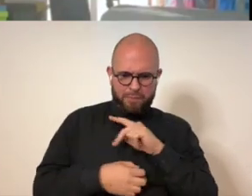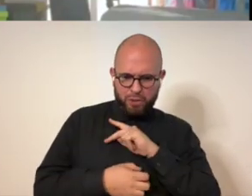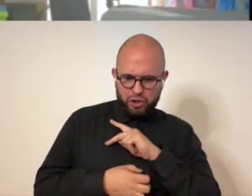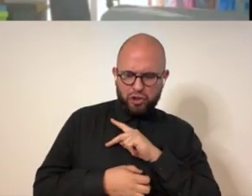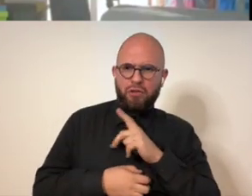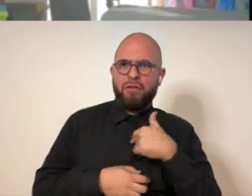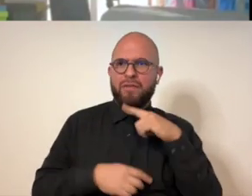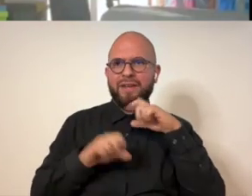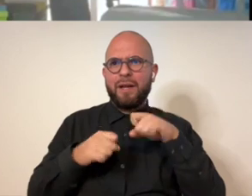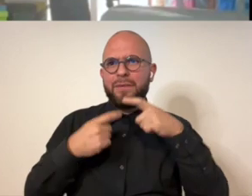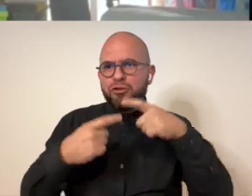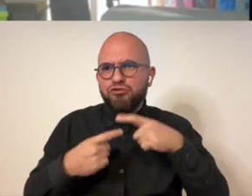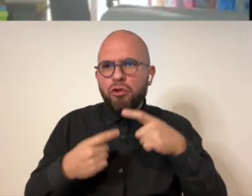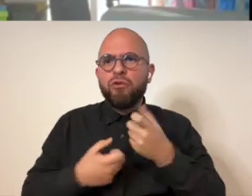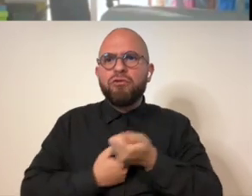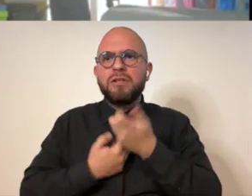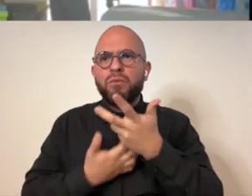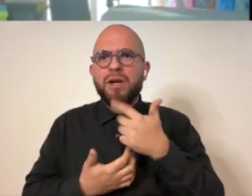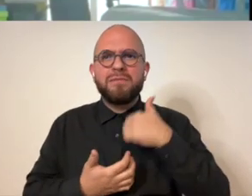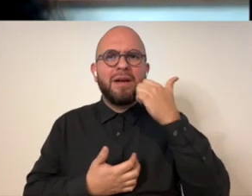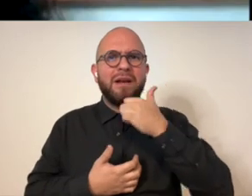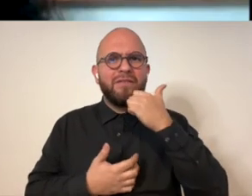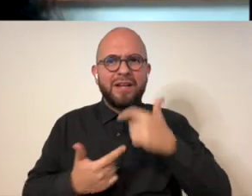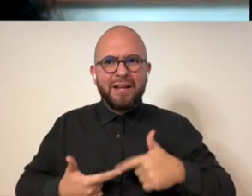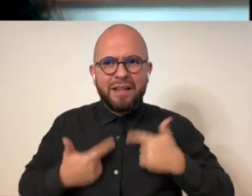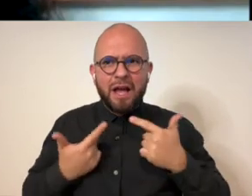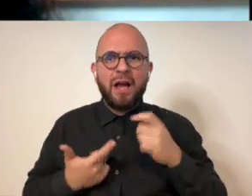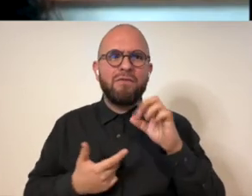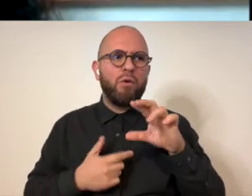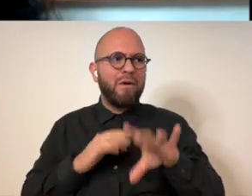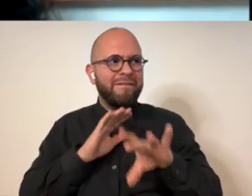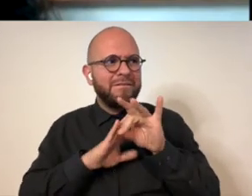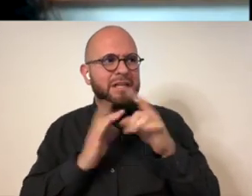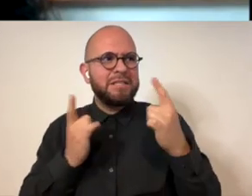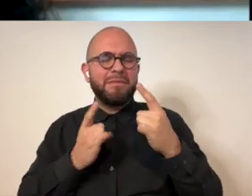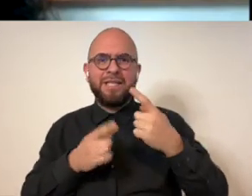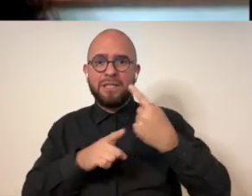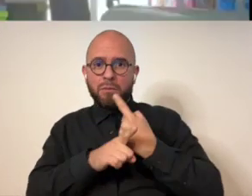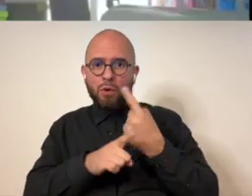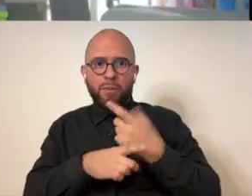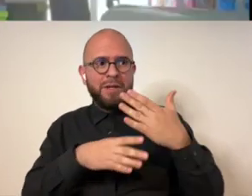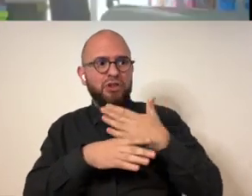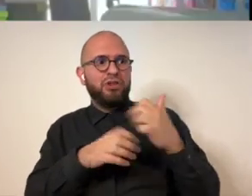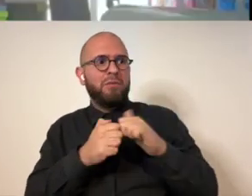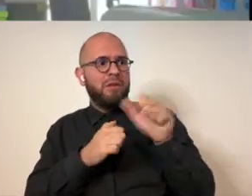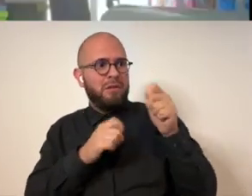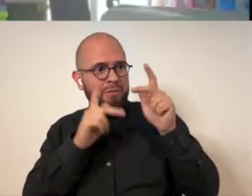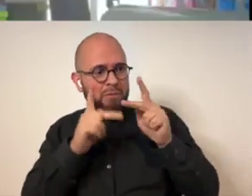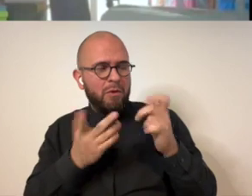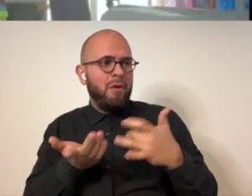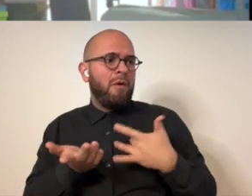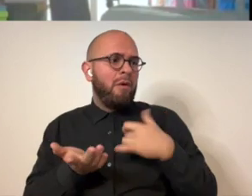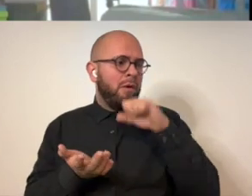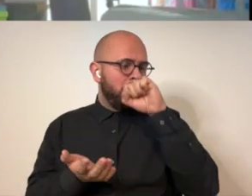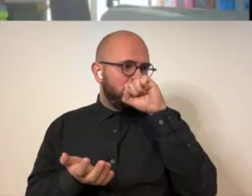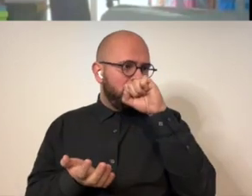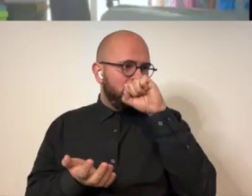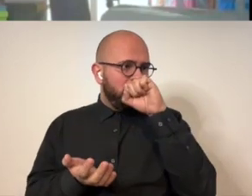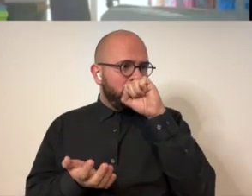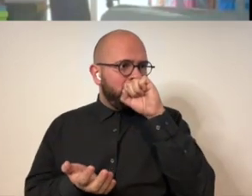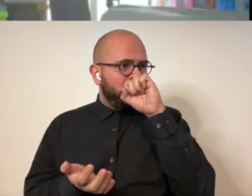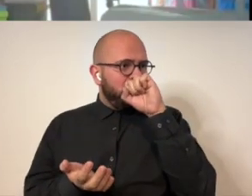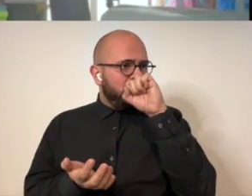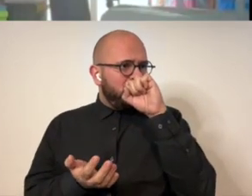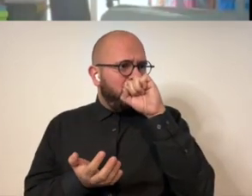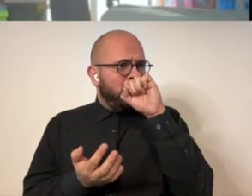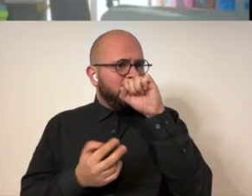to talk about or maybe deeply personal yeah it can be a struggle to express from day to day life or to find a context that's appropriate to